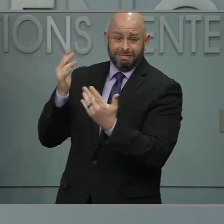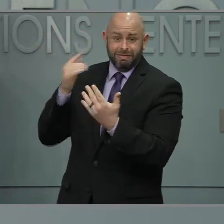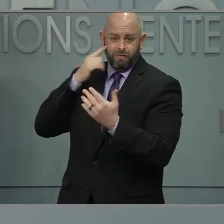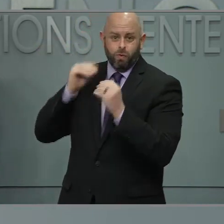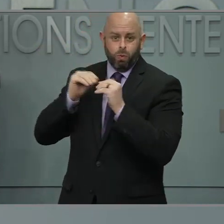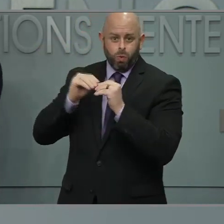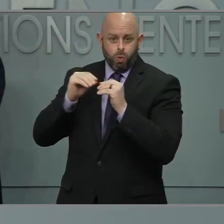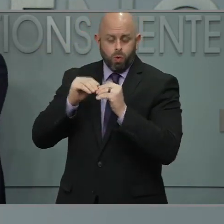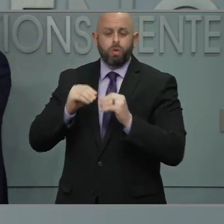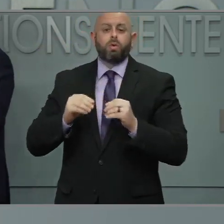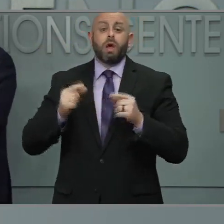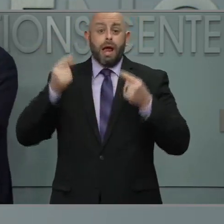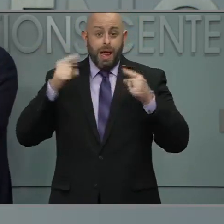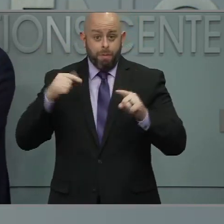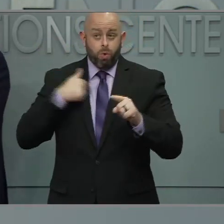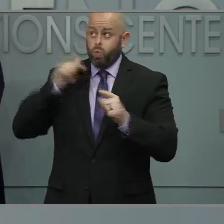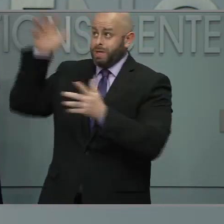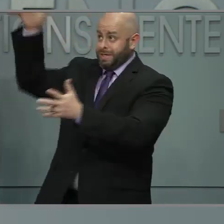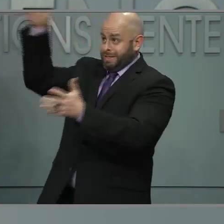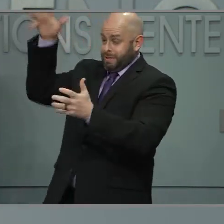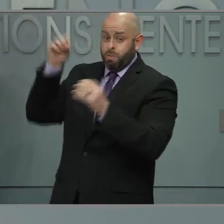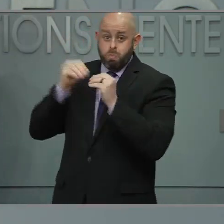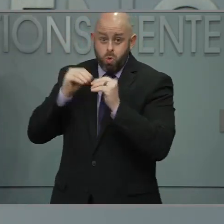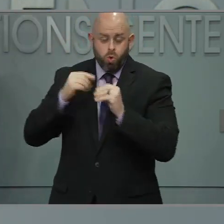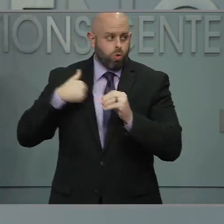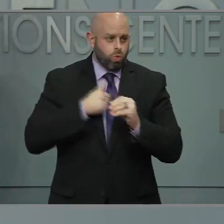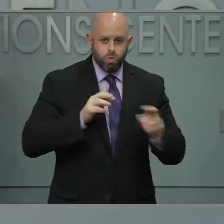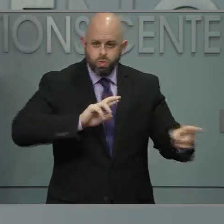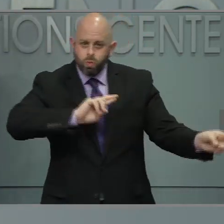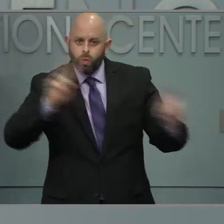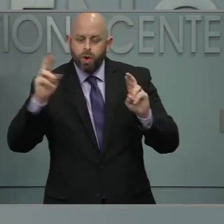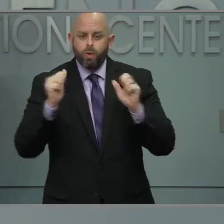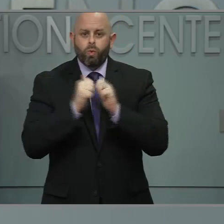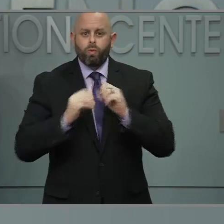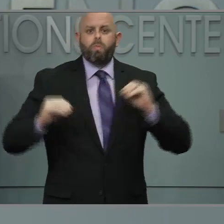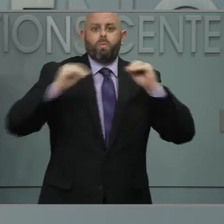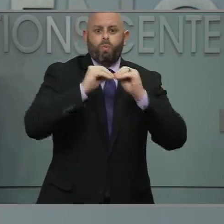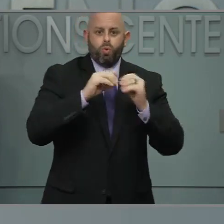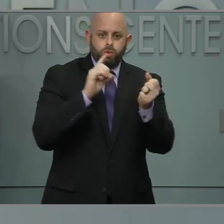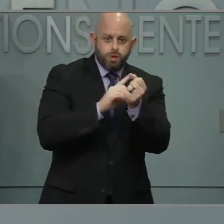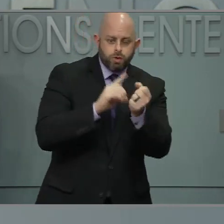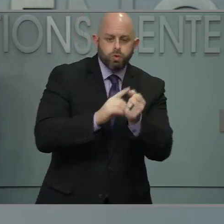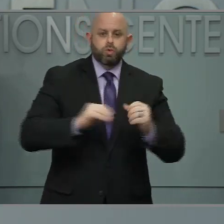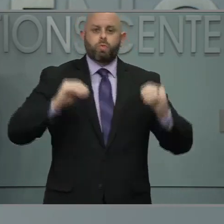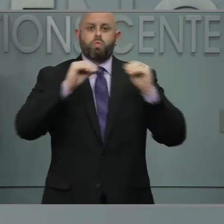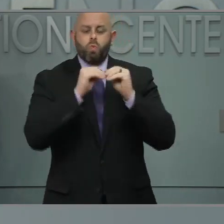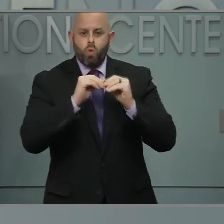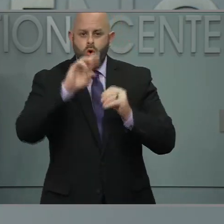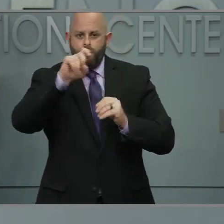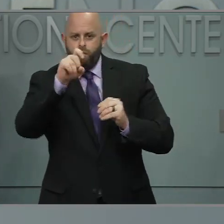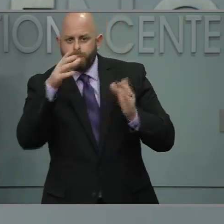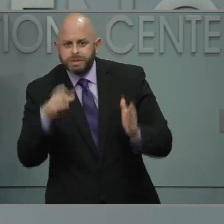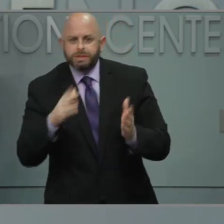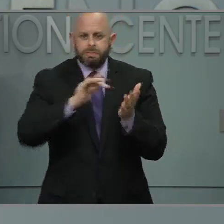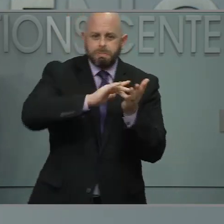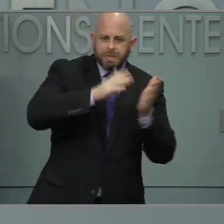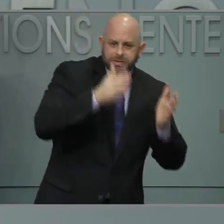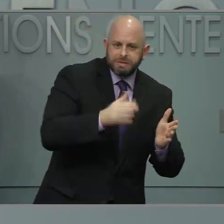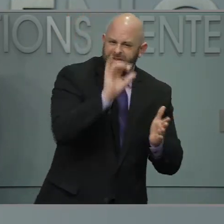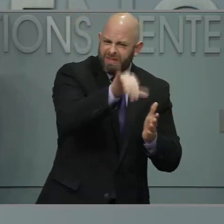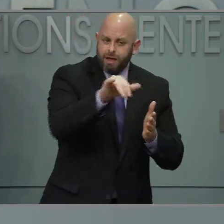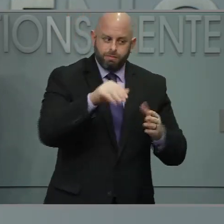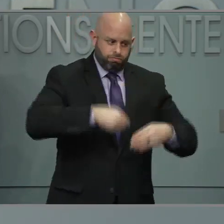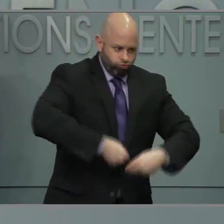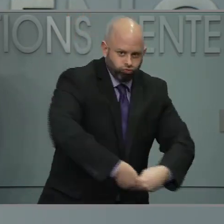when our supply does increase, that we make sure that we can continue both the speed and equity that we're working under. As far as the